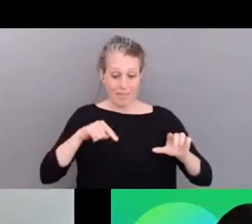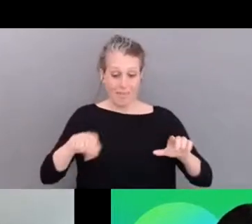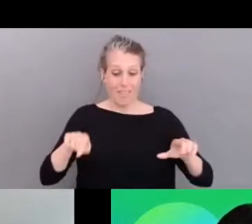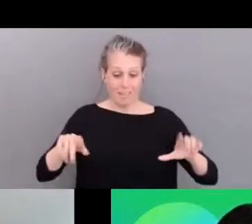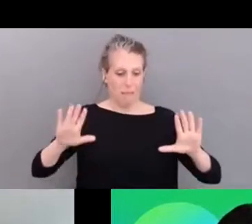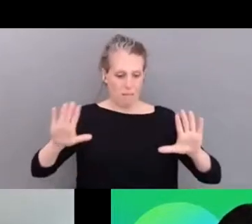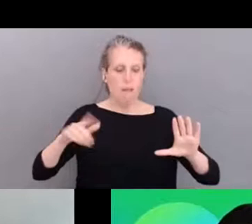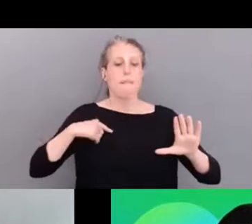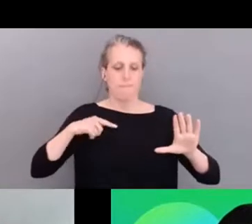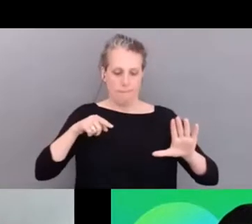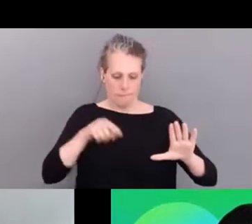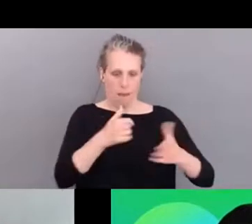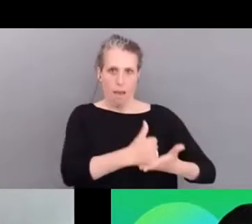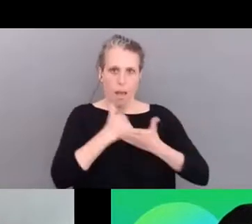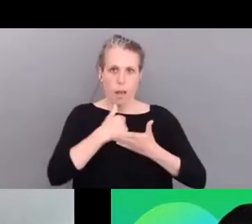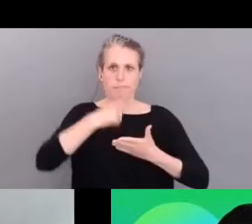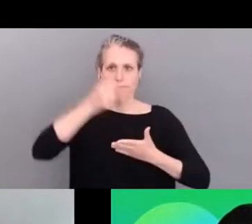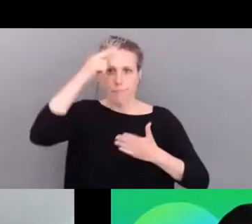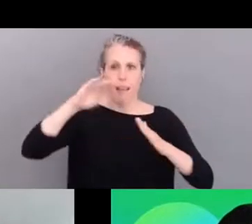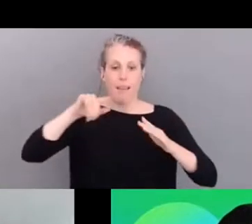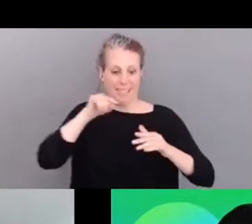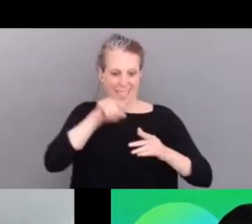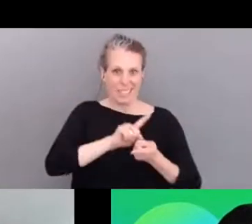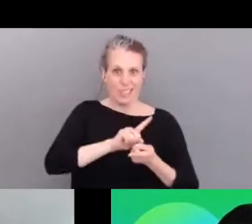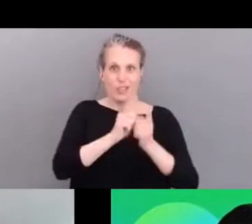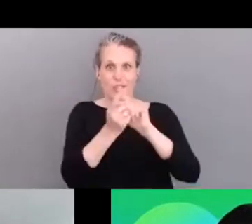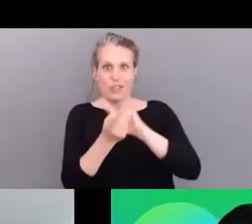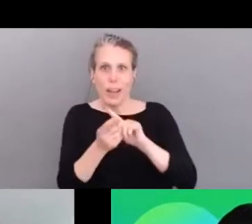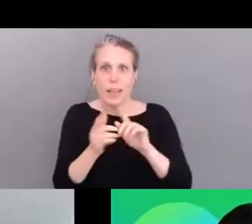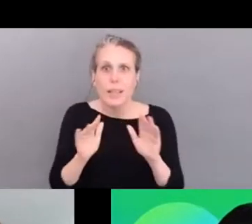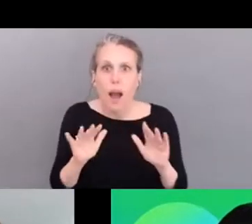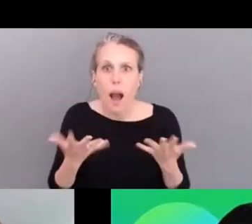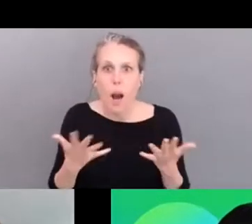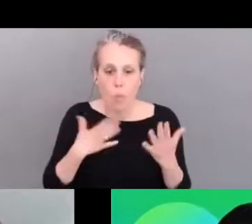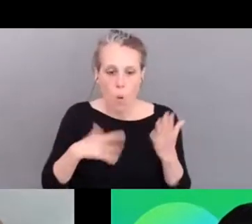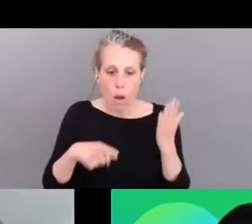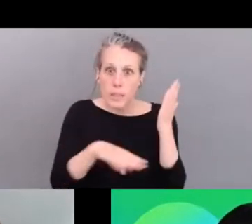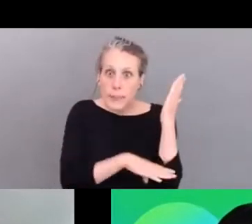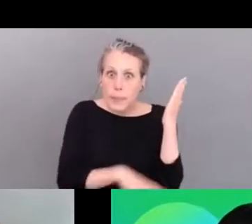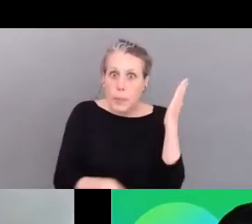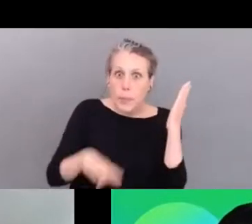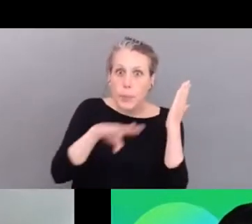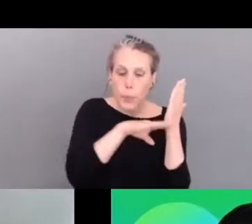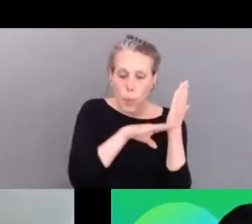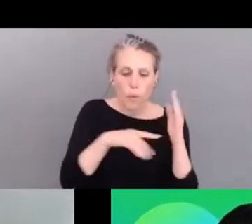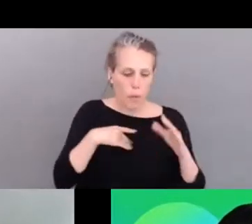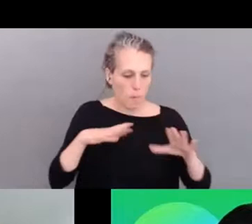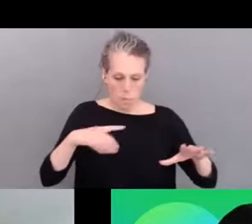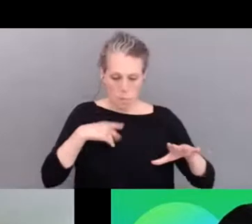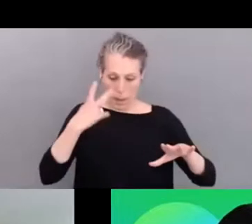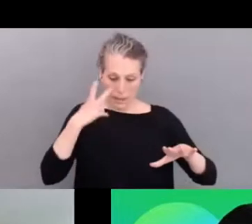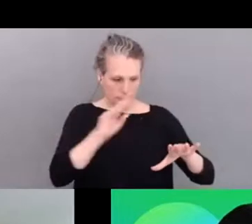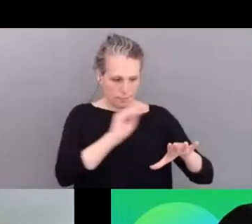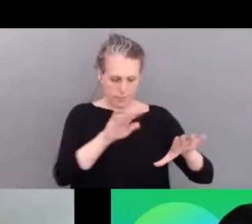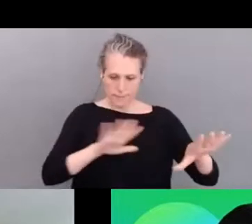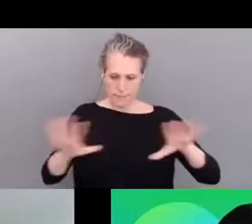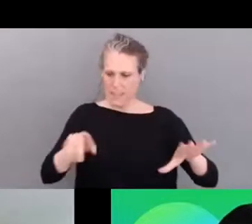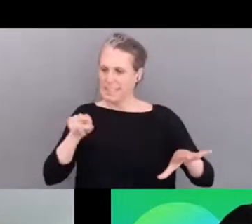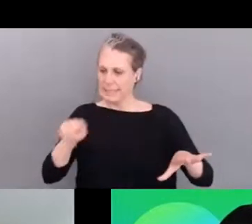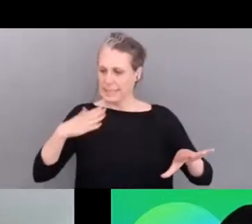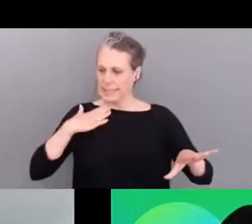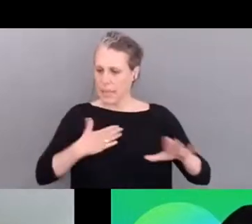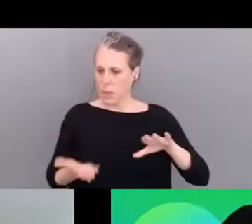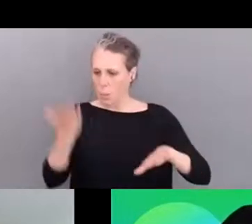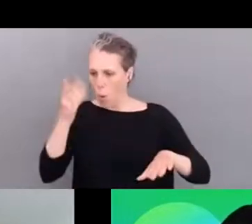to or an action plan on how to actually improve on the various uh areas where we've identified mainly on risks